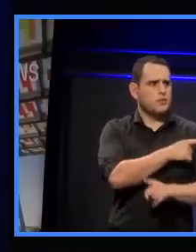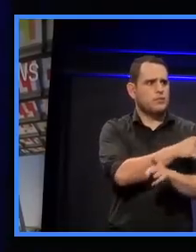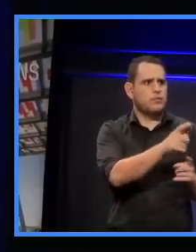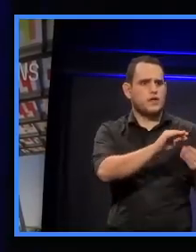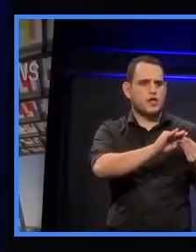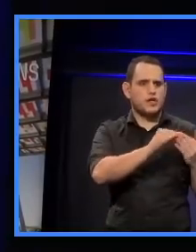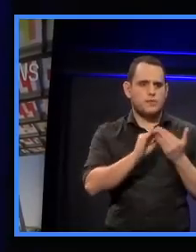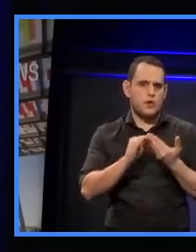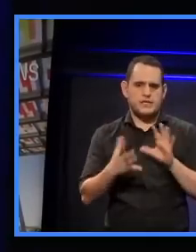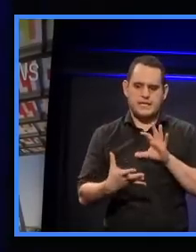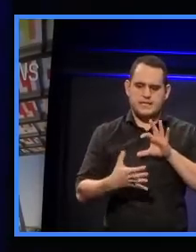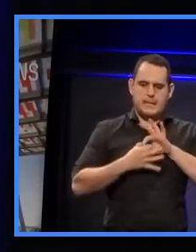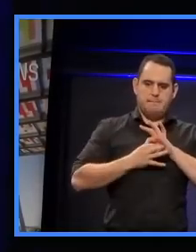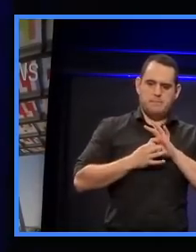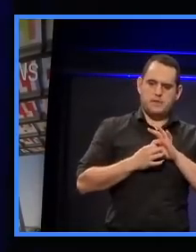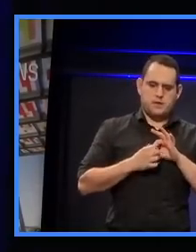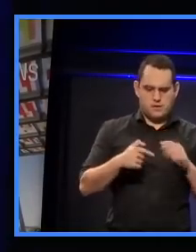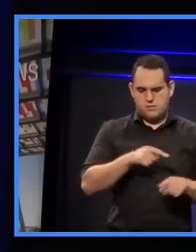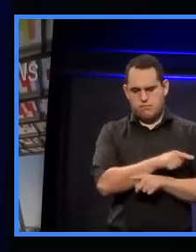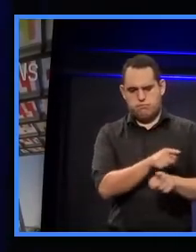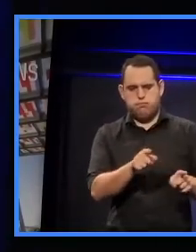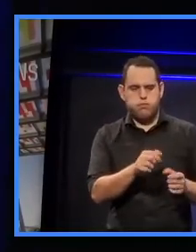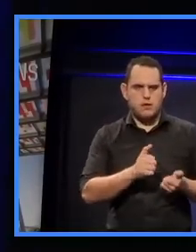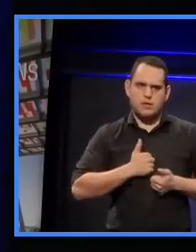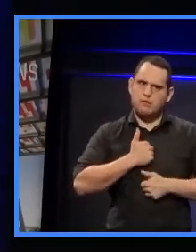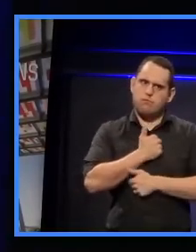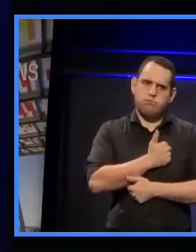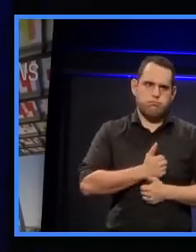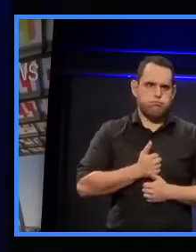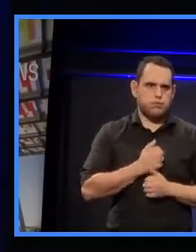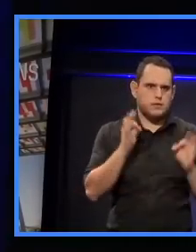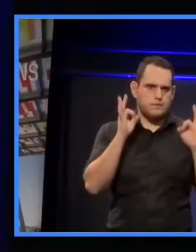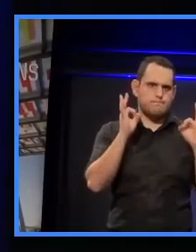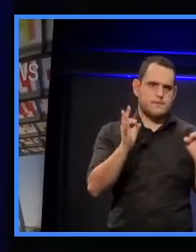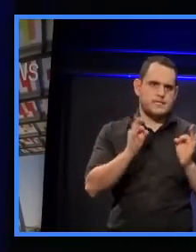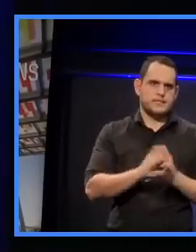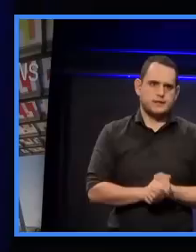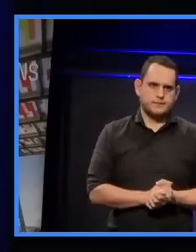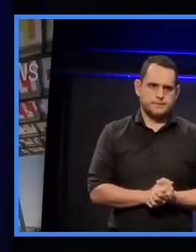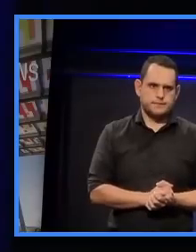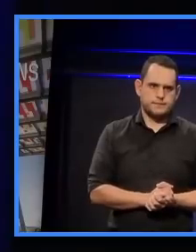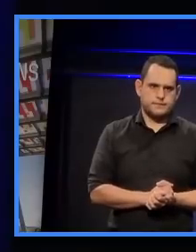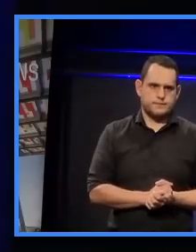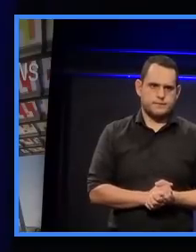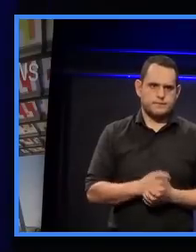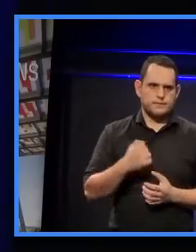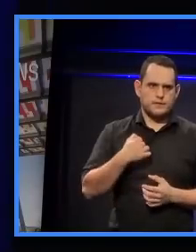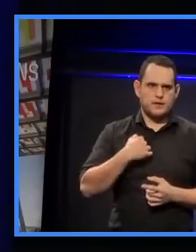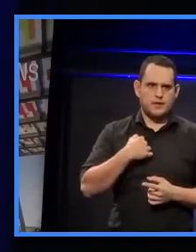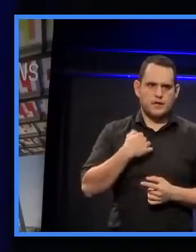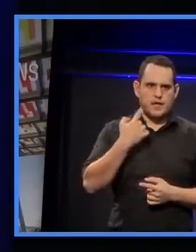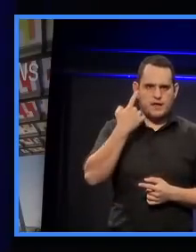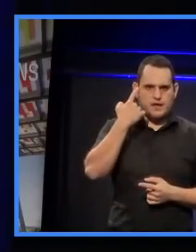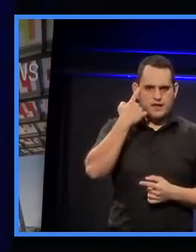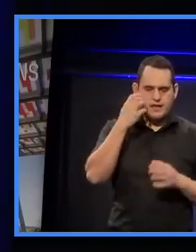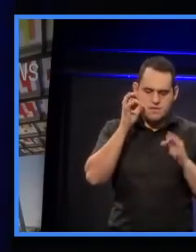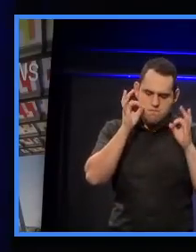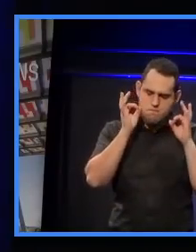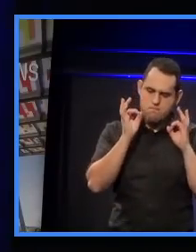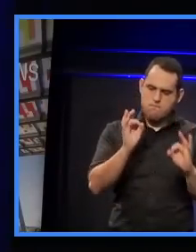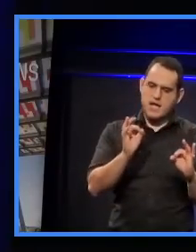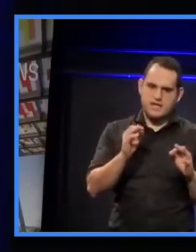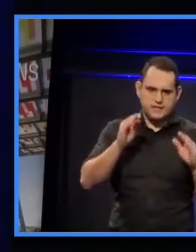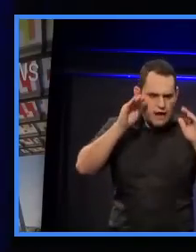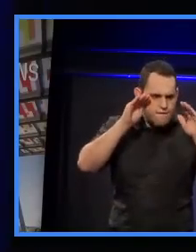we're a part of appreciates the effort and emphasis and concentration that you have brought to these